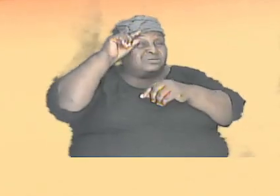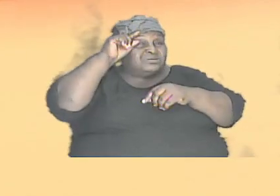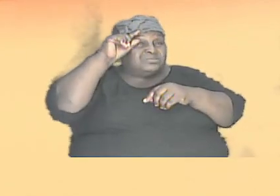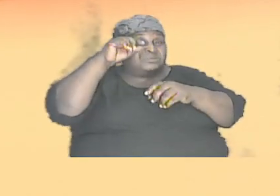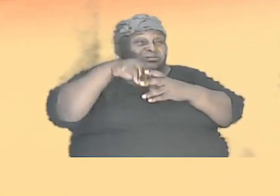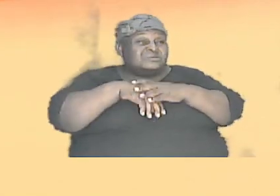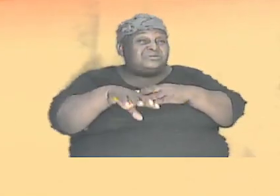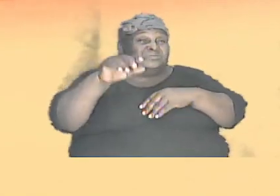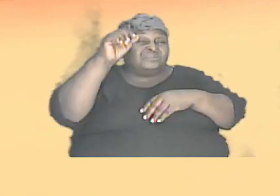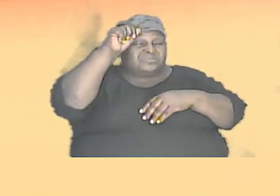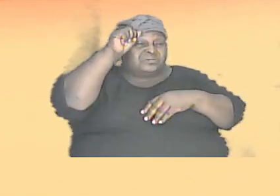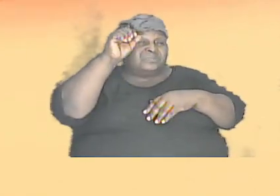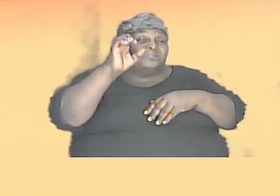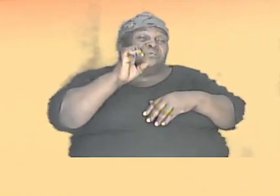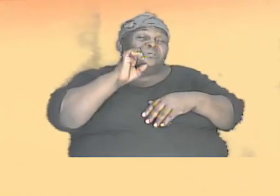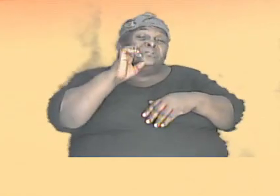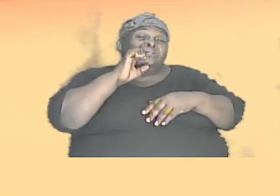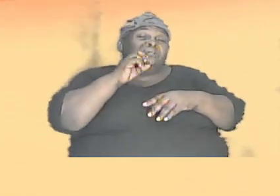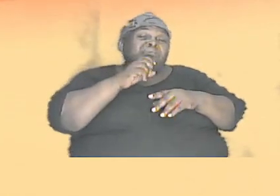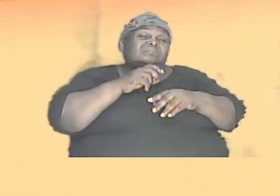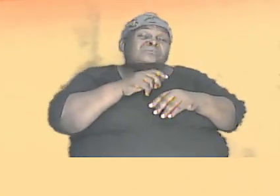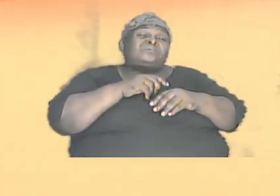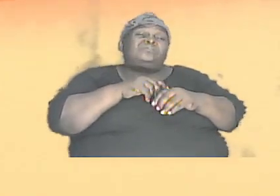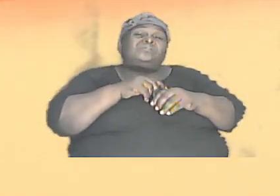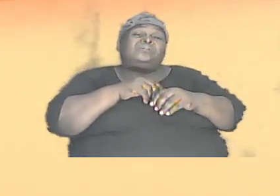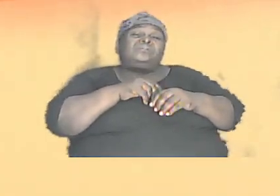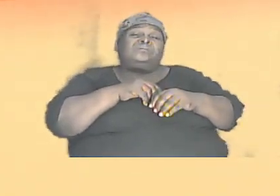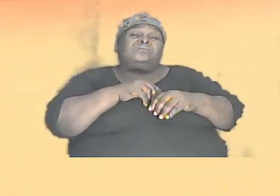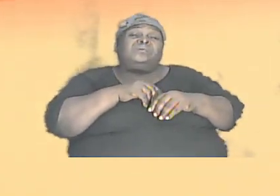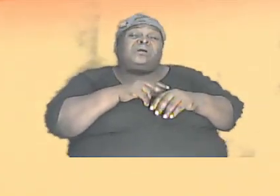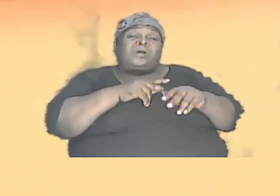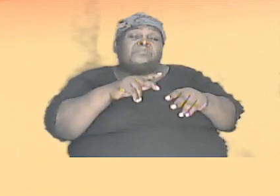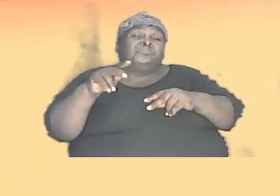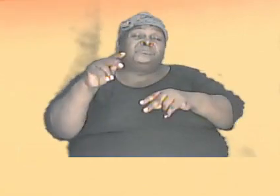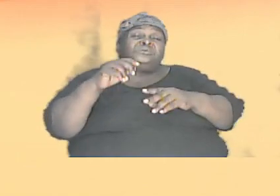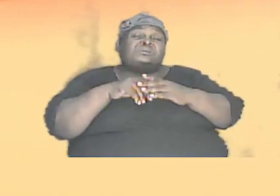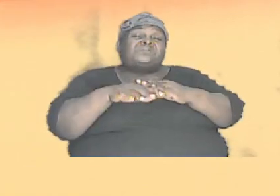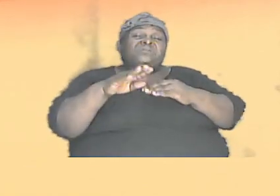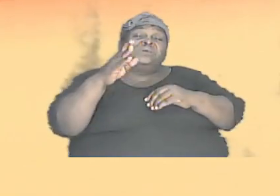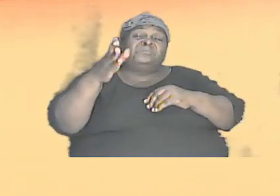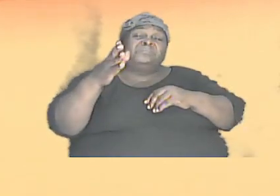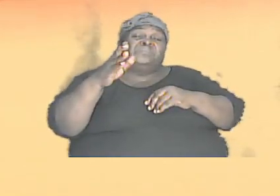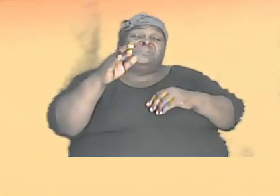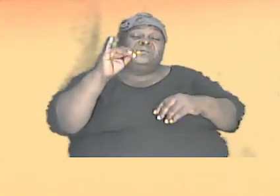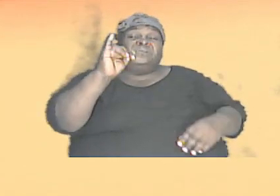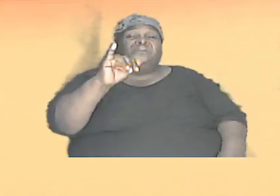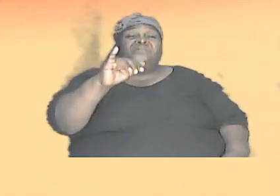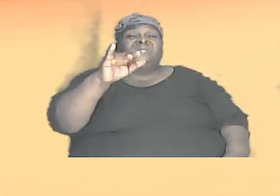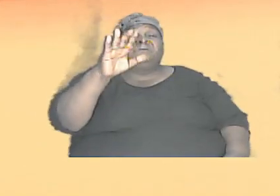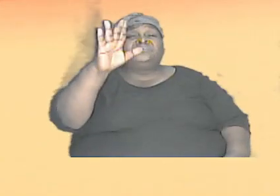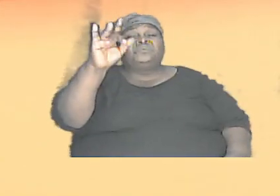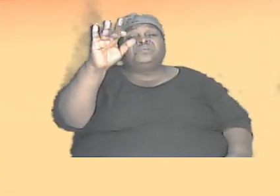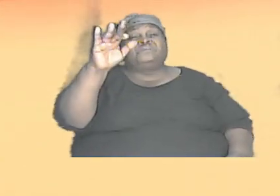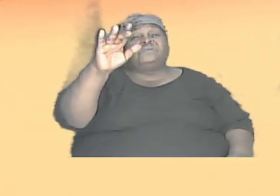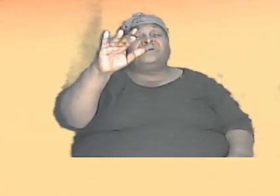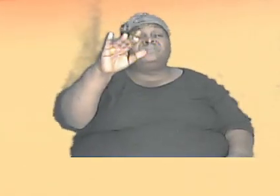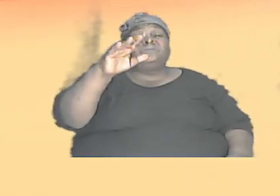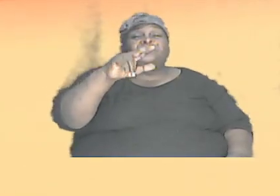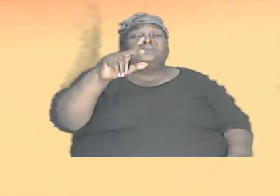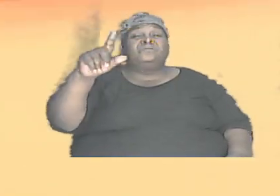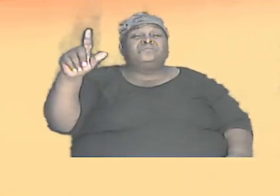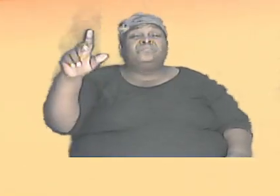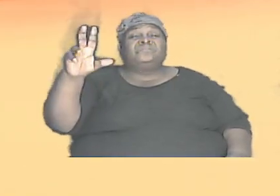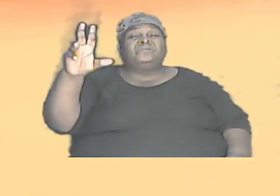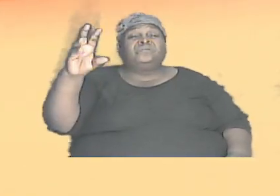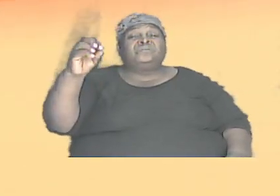parents right at the start and he placed in them that 25 to 30 thousand genes